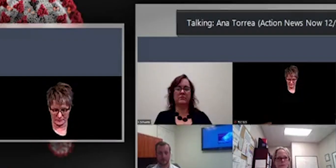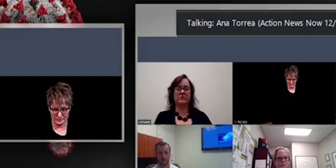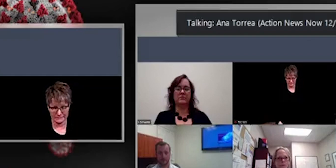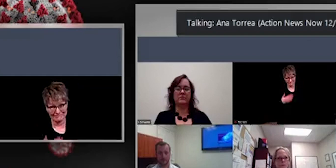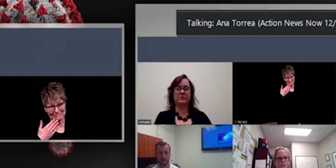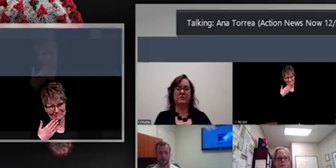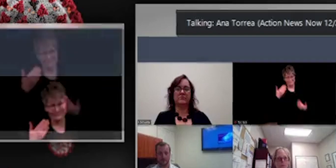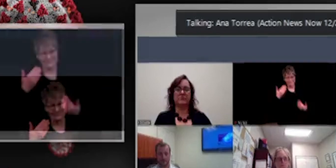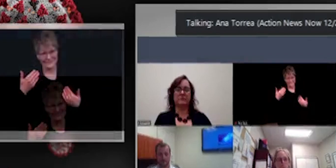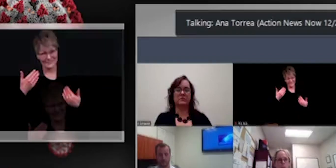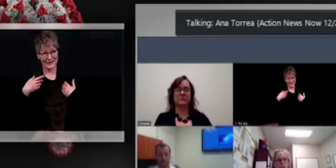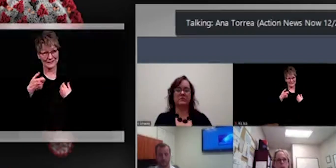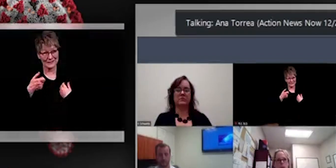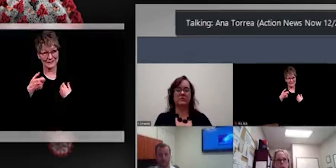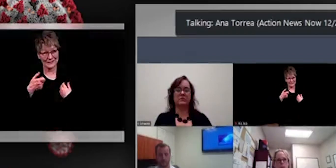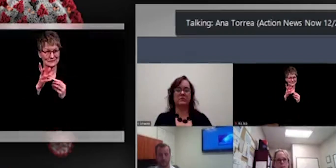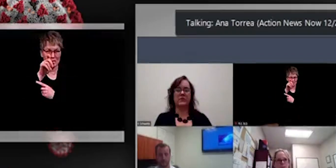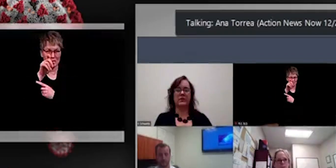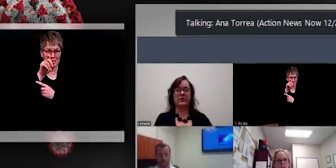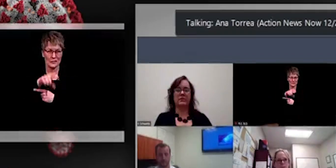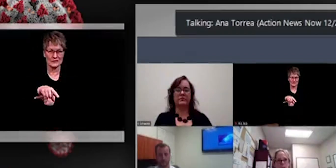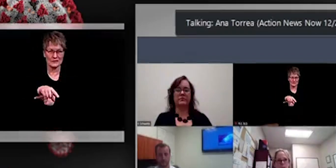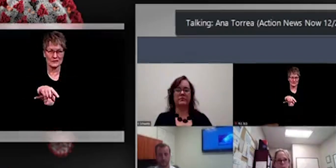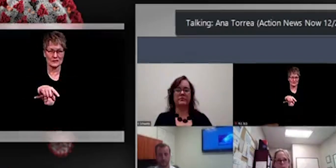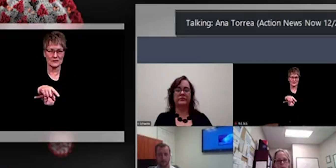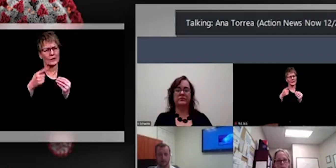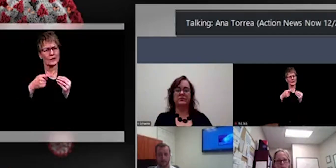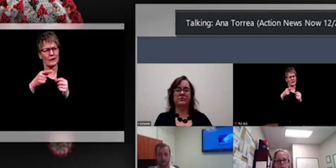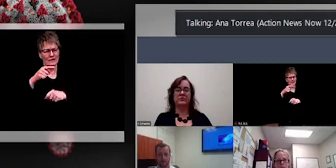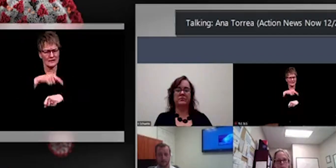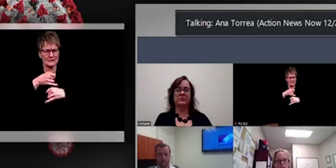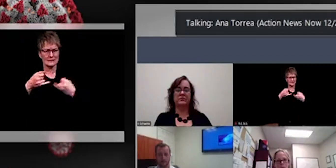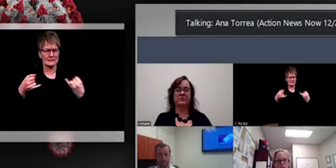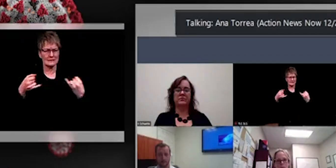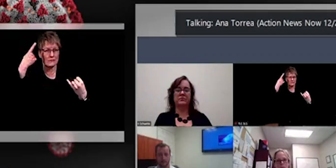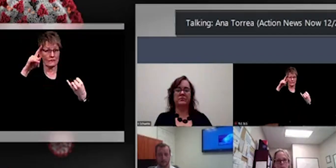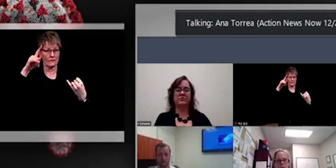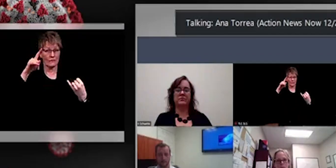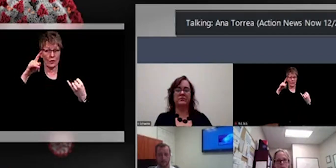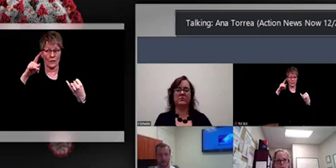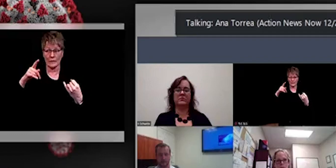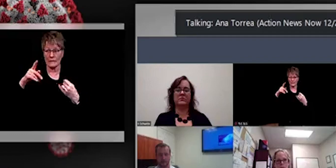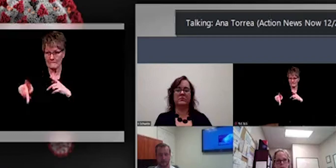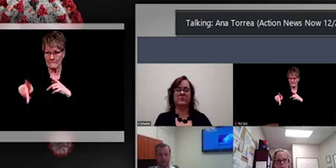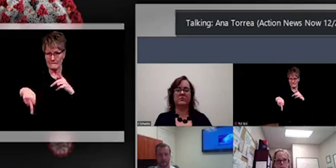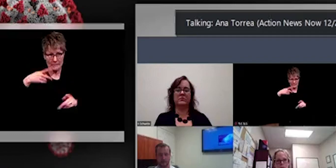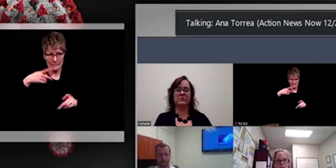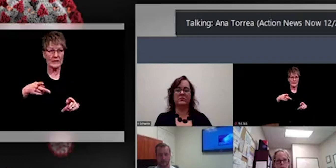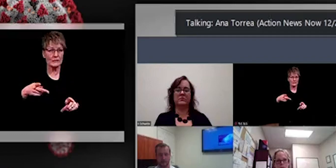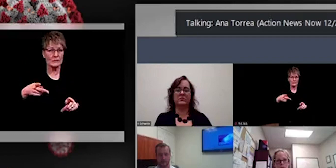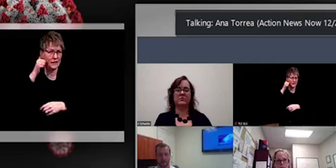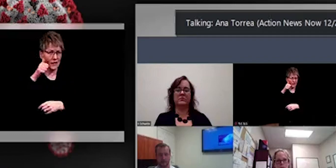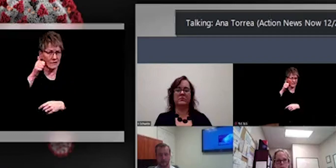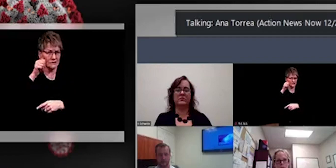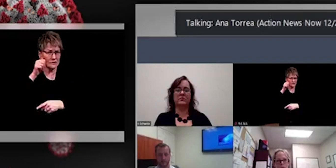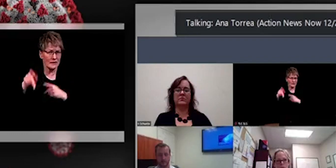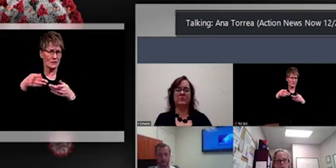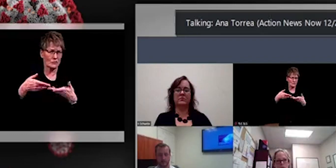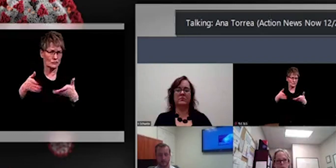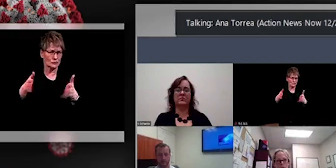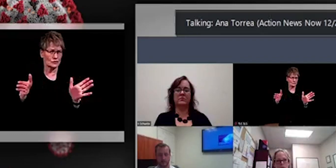Is it something they'll probably be getting later next year at the beginning of next year? What's their timeline for the general public looking like?